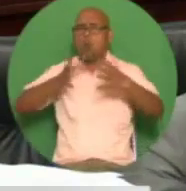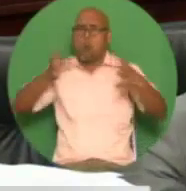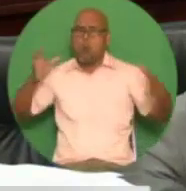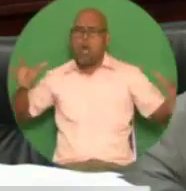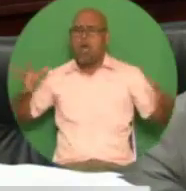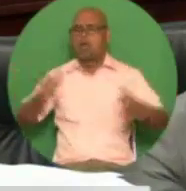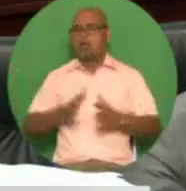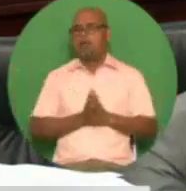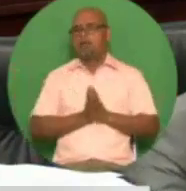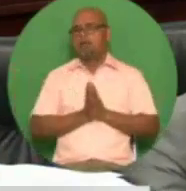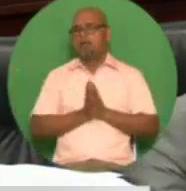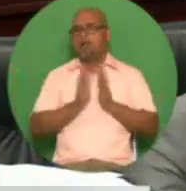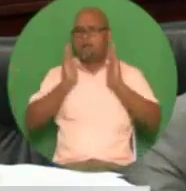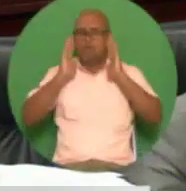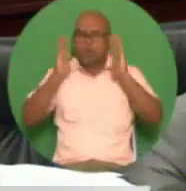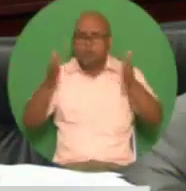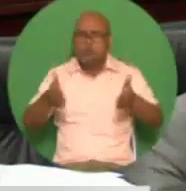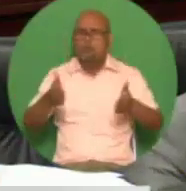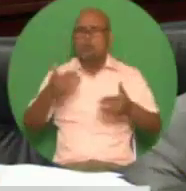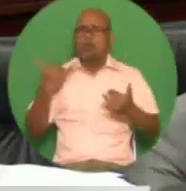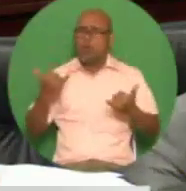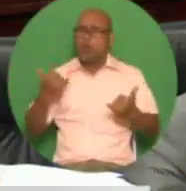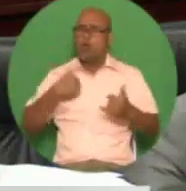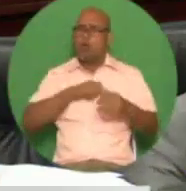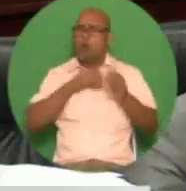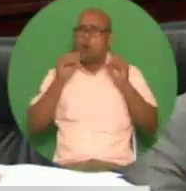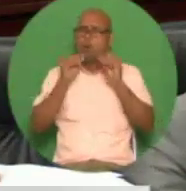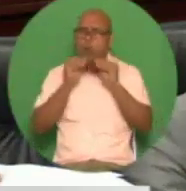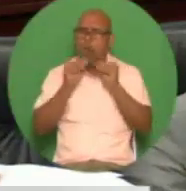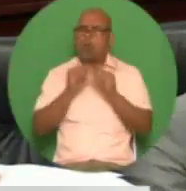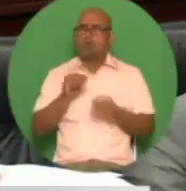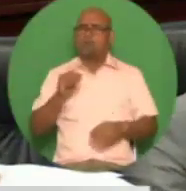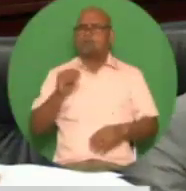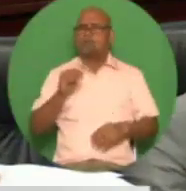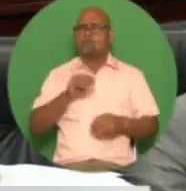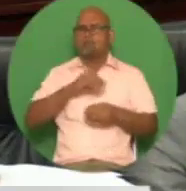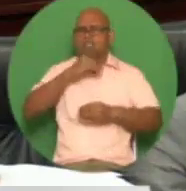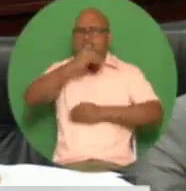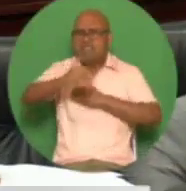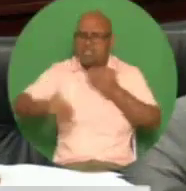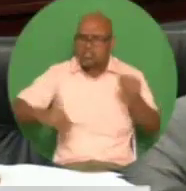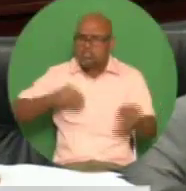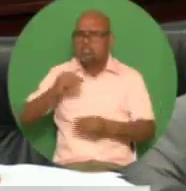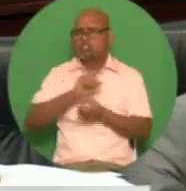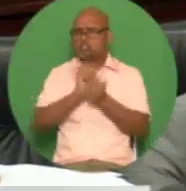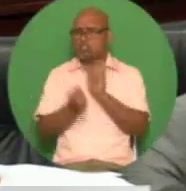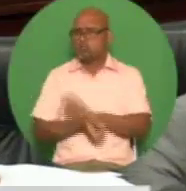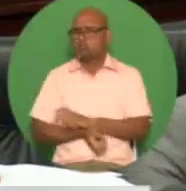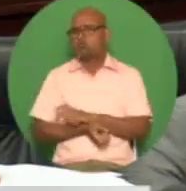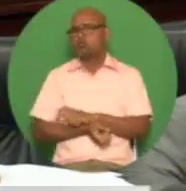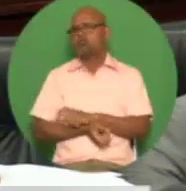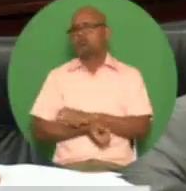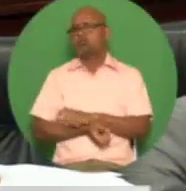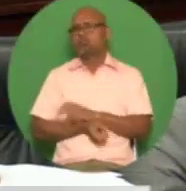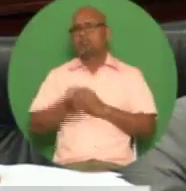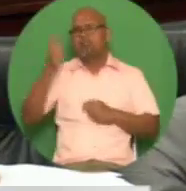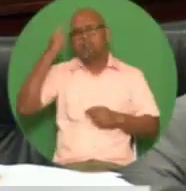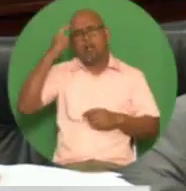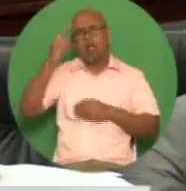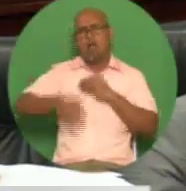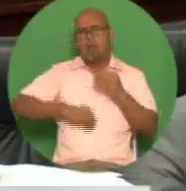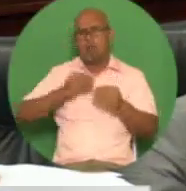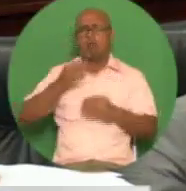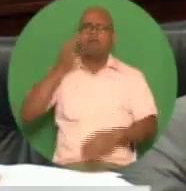of focus our current theme turnaround sums up our thrust to make the journey into the future sustainable